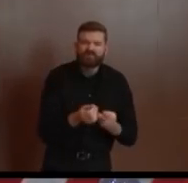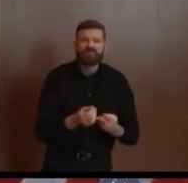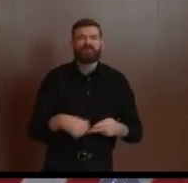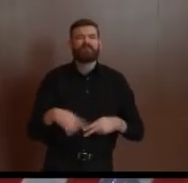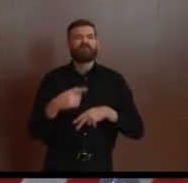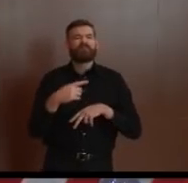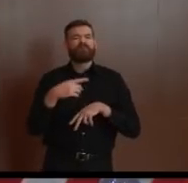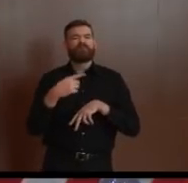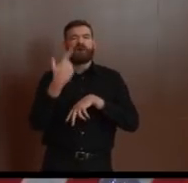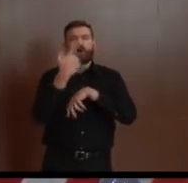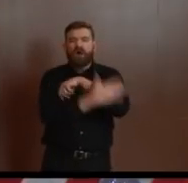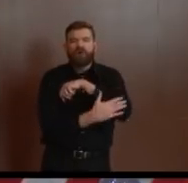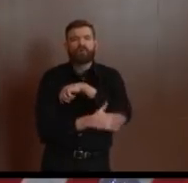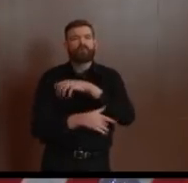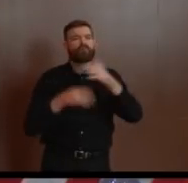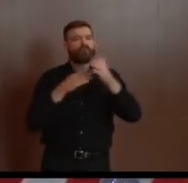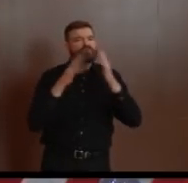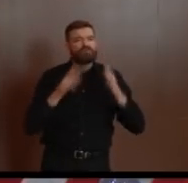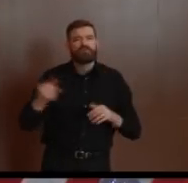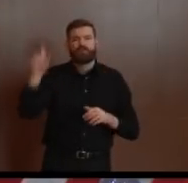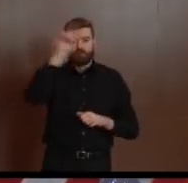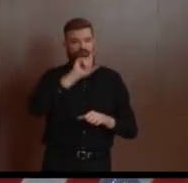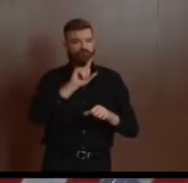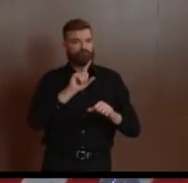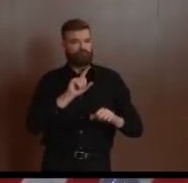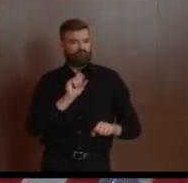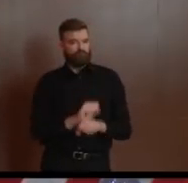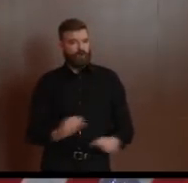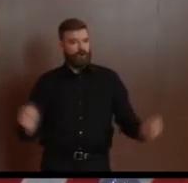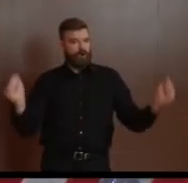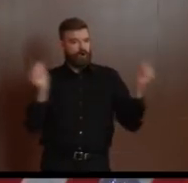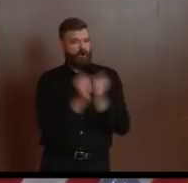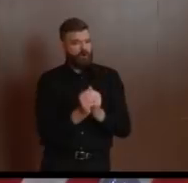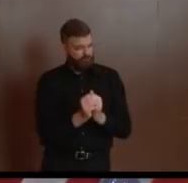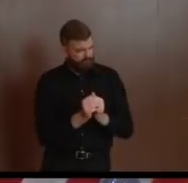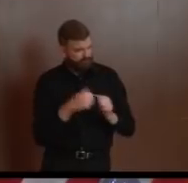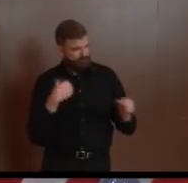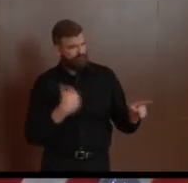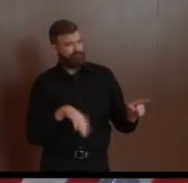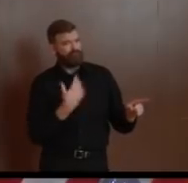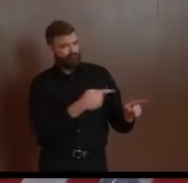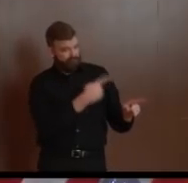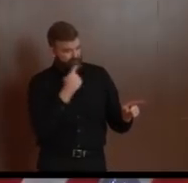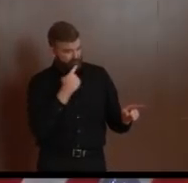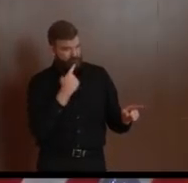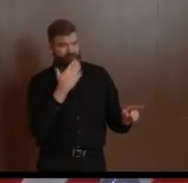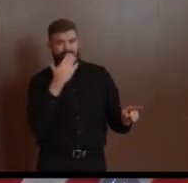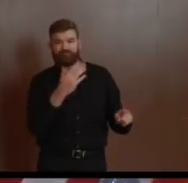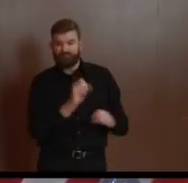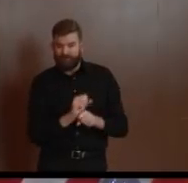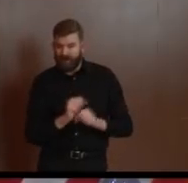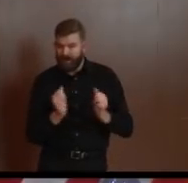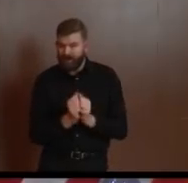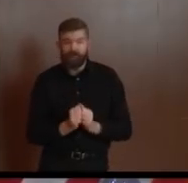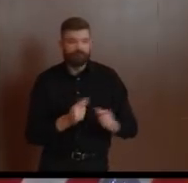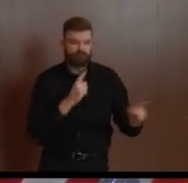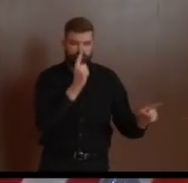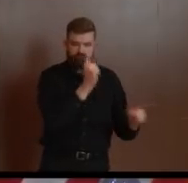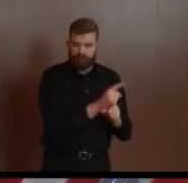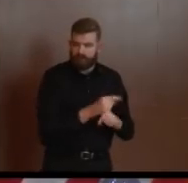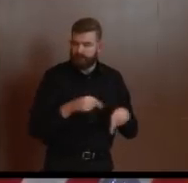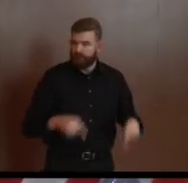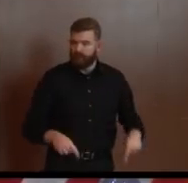You said it well, we're doing something because we're in uncharted water. And I'm proud of the fact that you've taken that step.